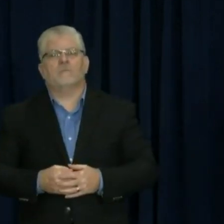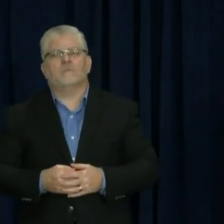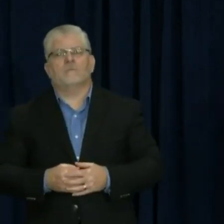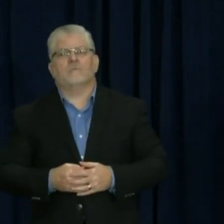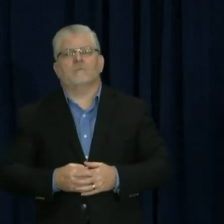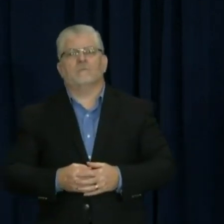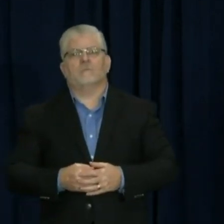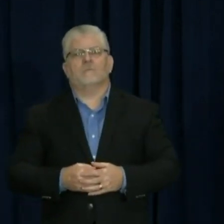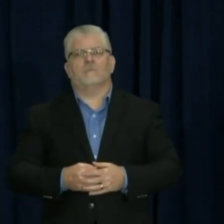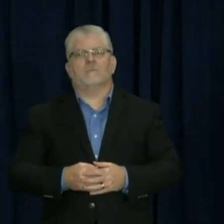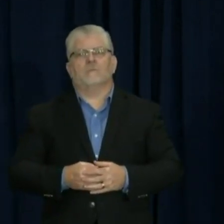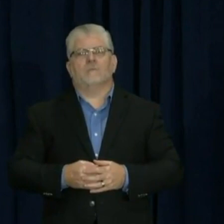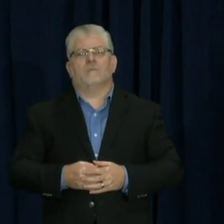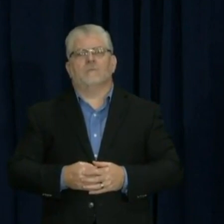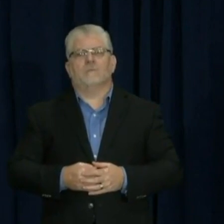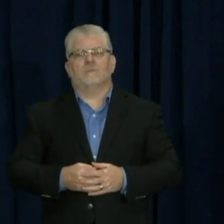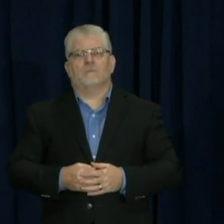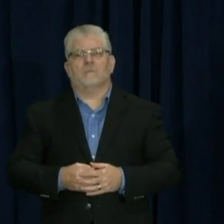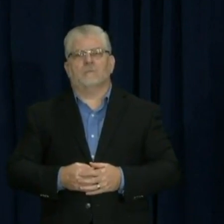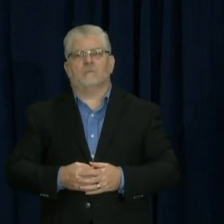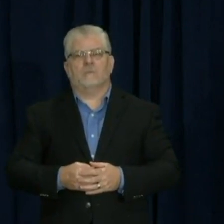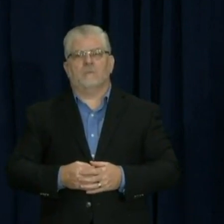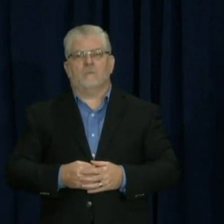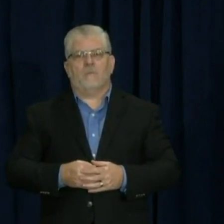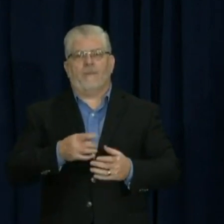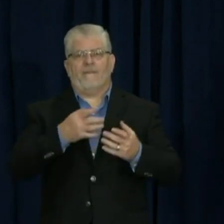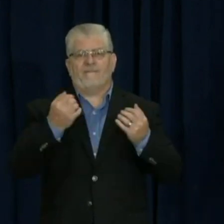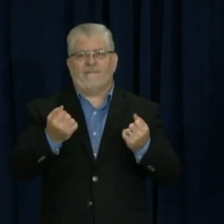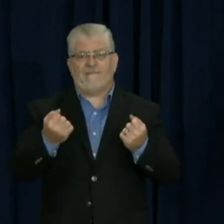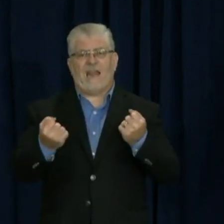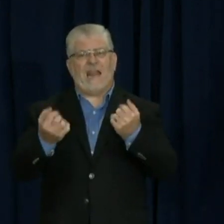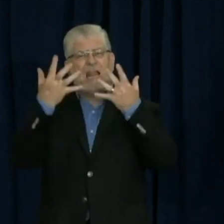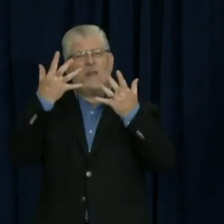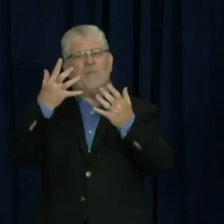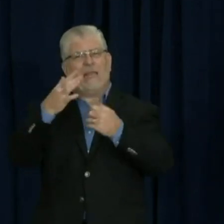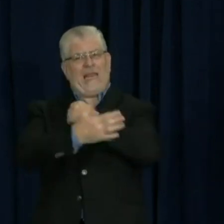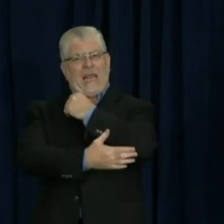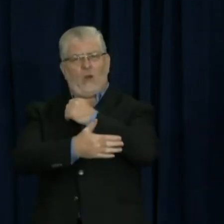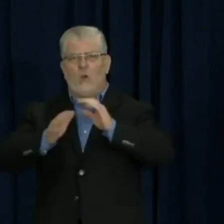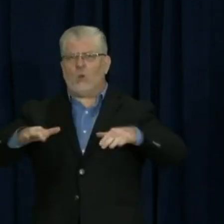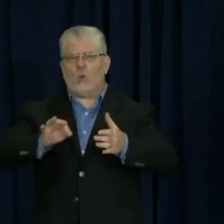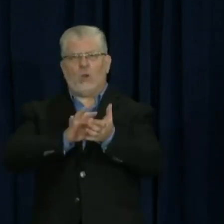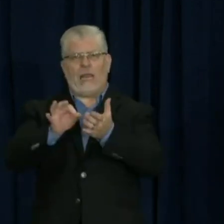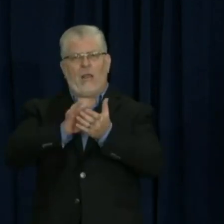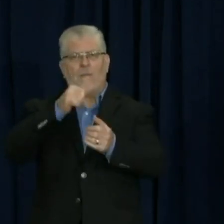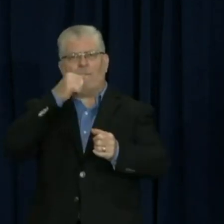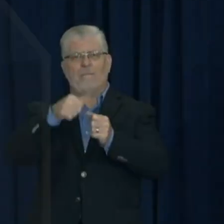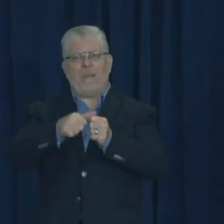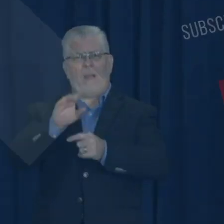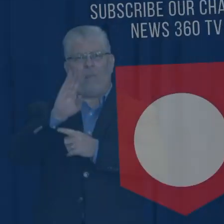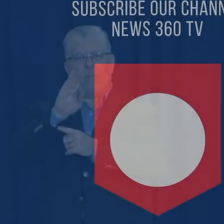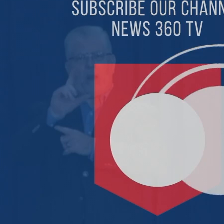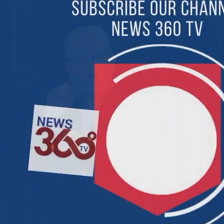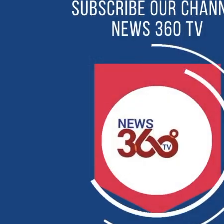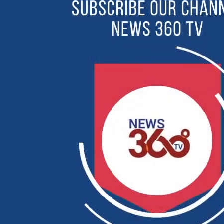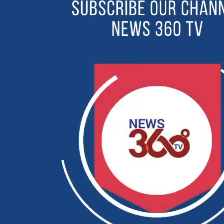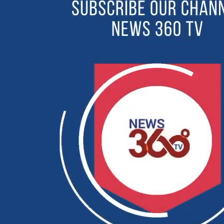the website? It's on the website. Yep. So if you go to the regular E&R reporting website, it also tells